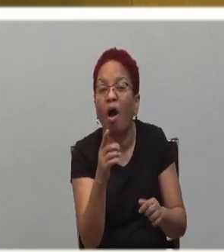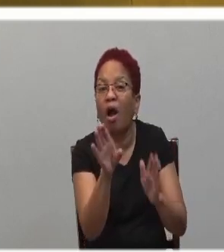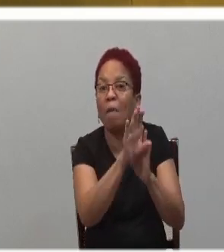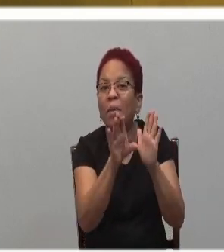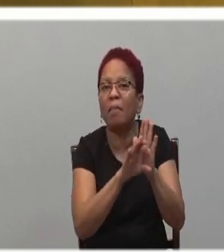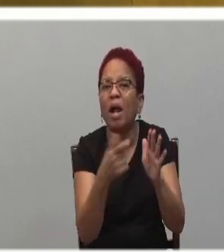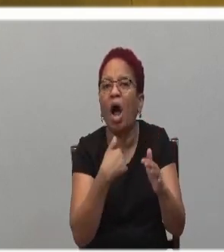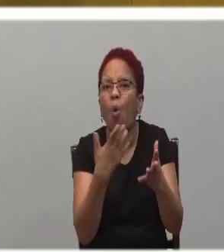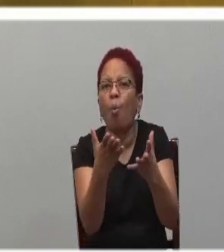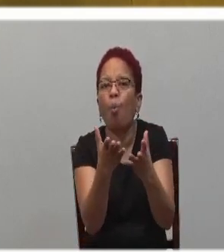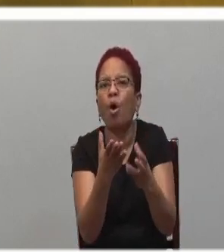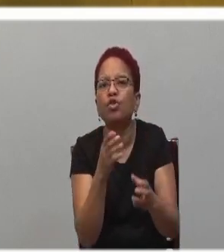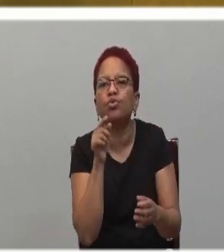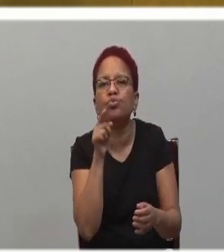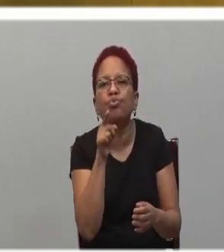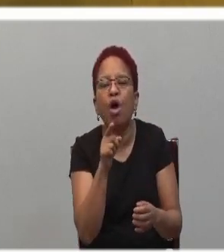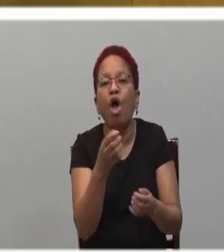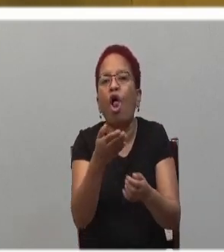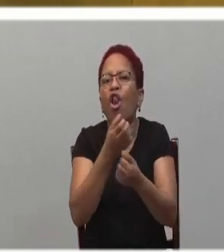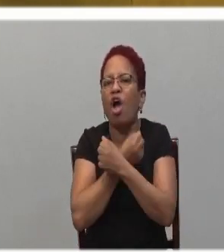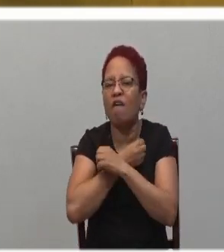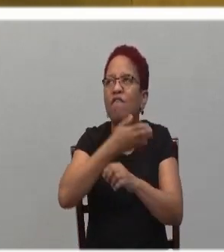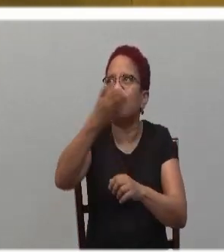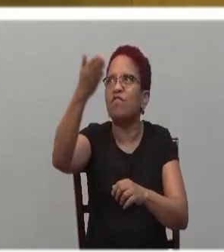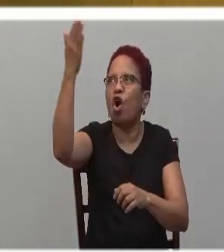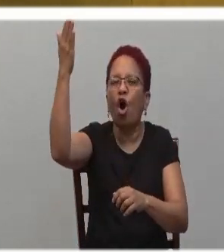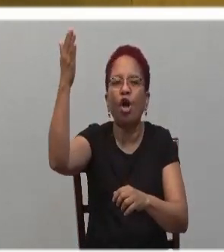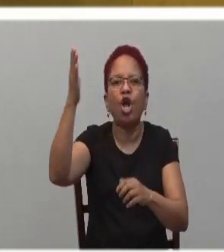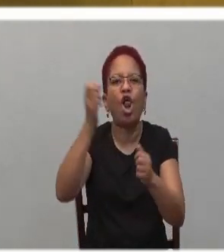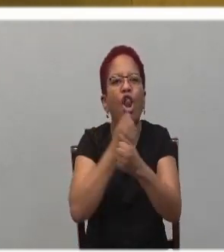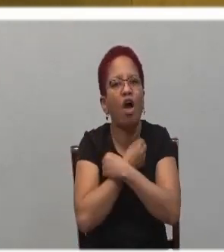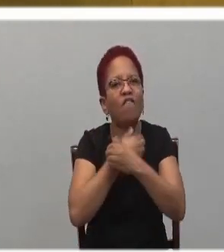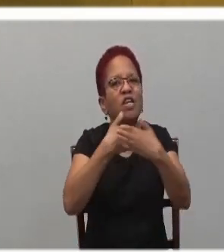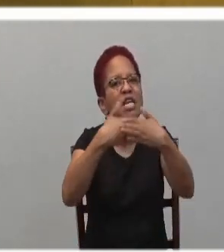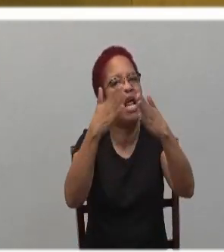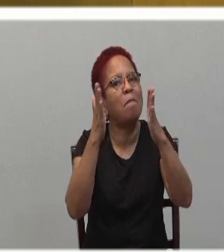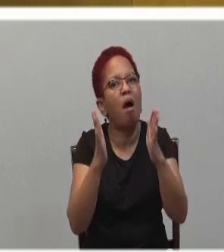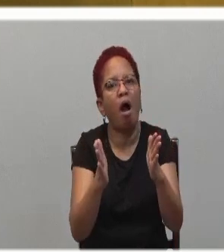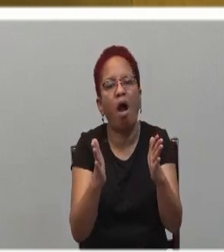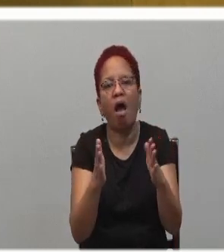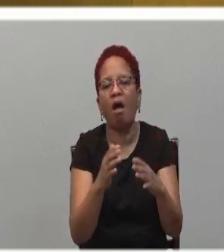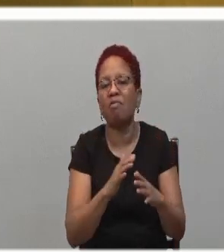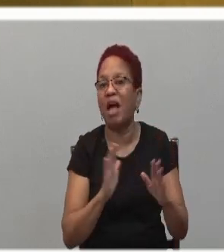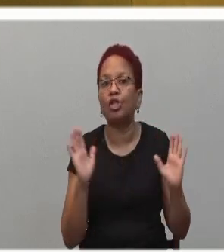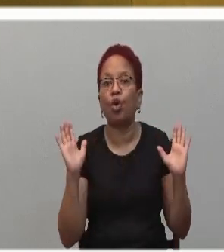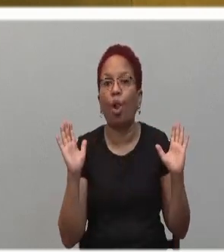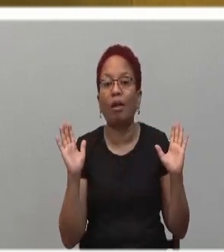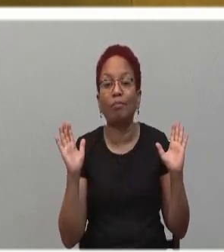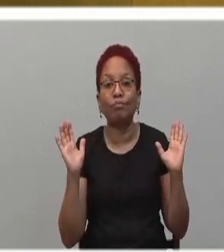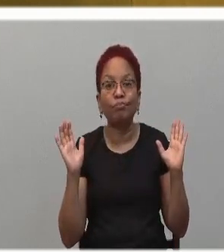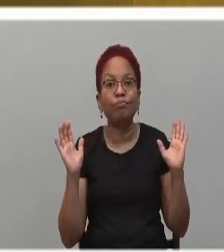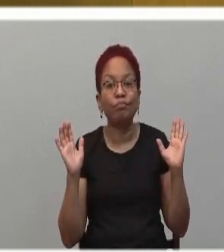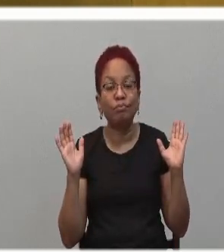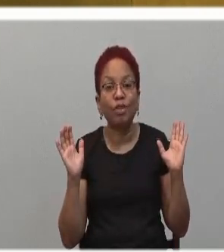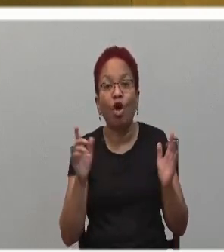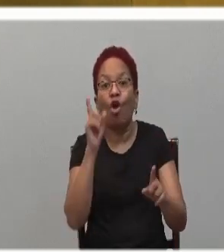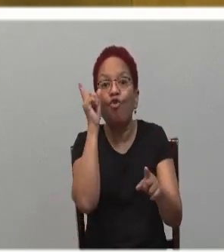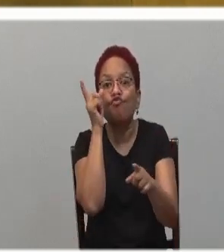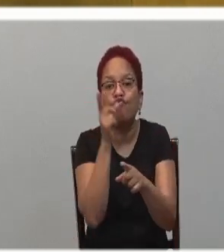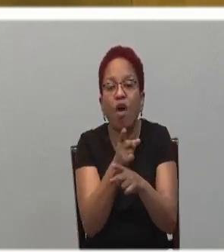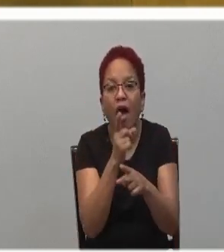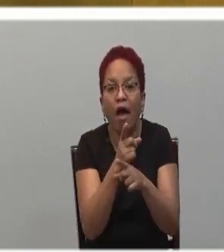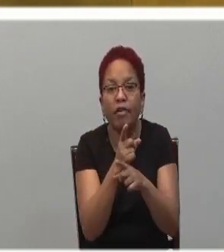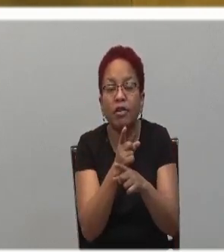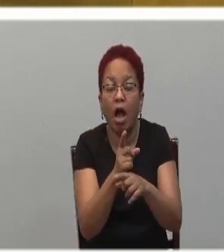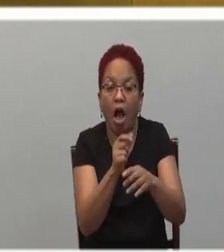what? Love of God and love of neighbor. Right and humble relationship with